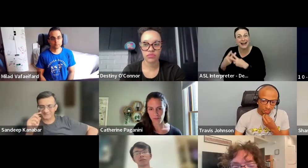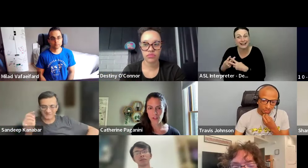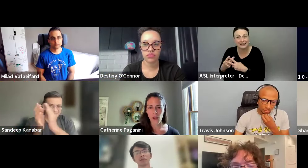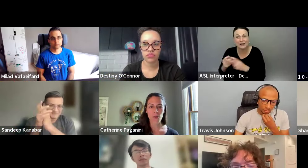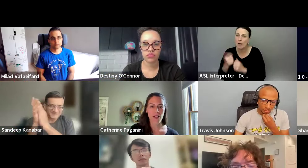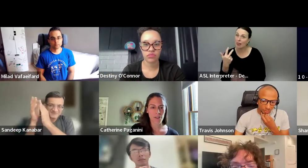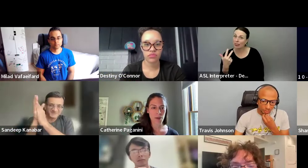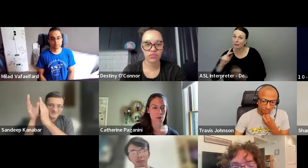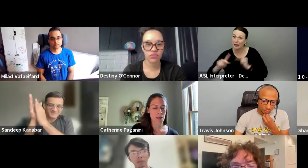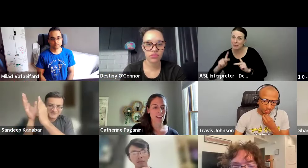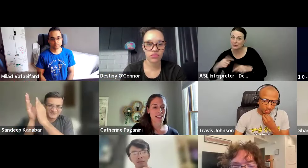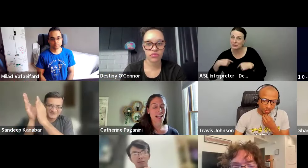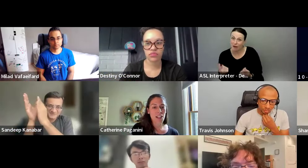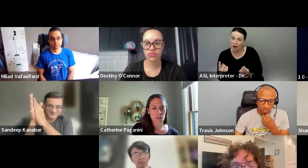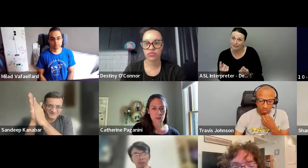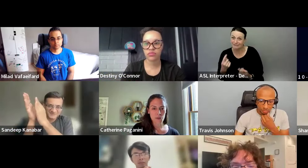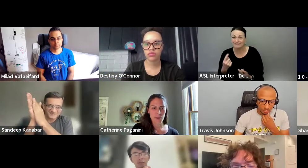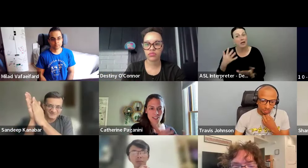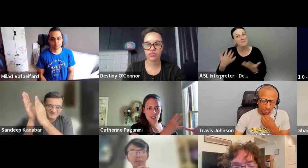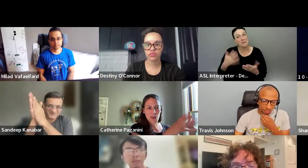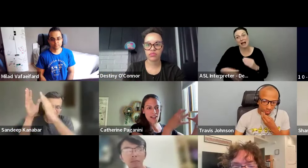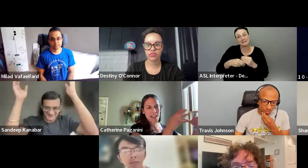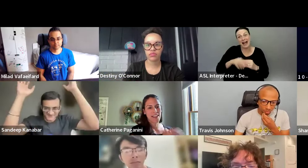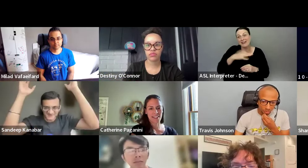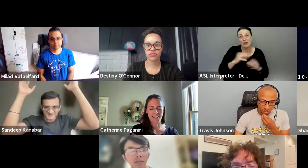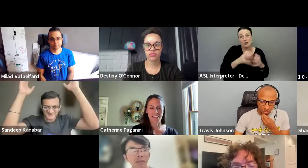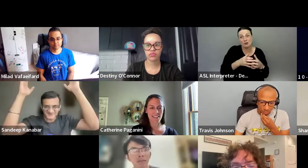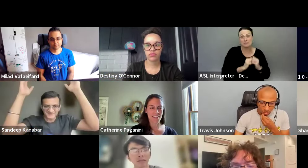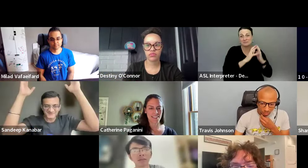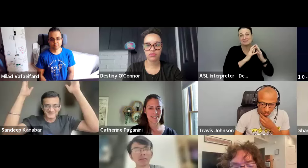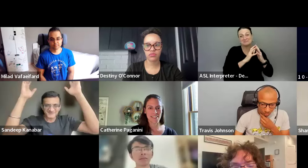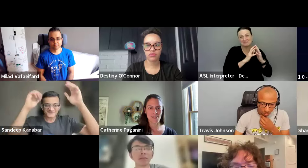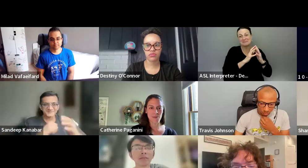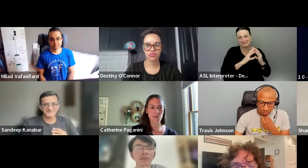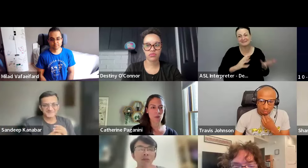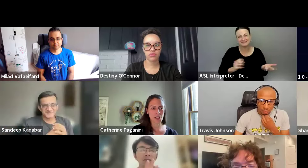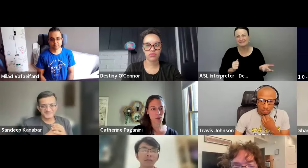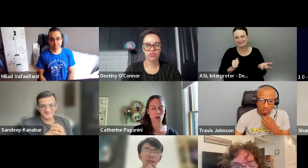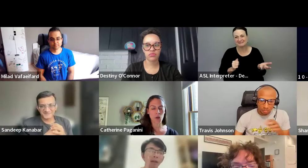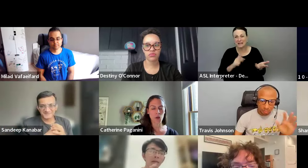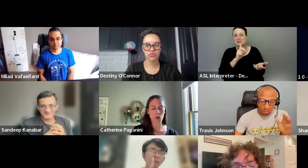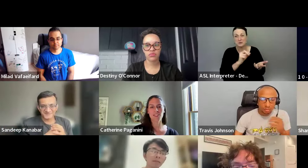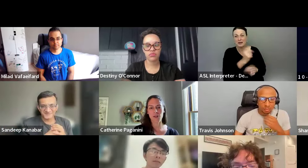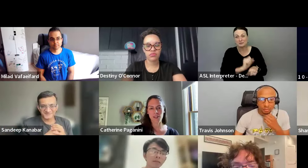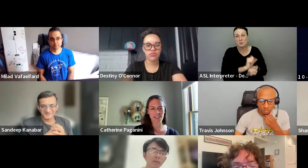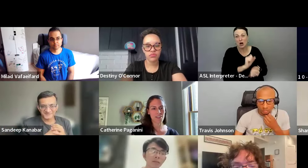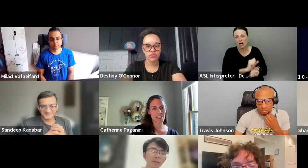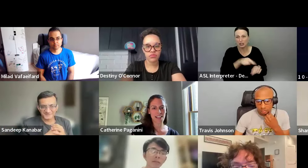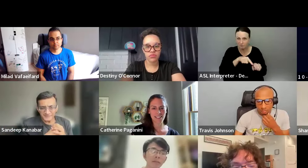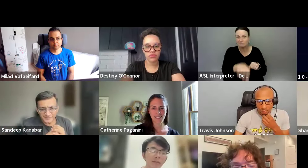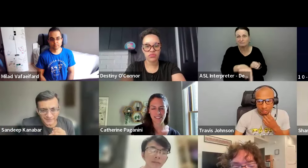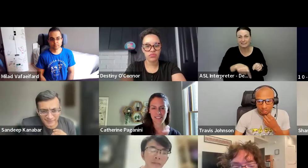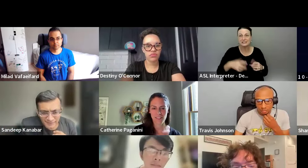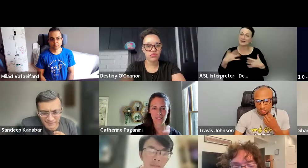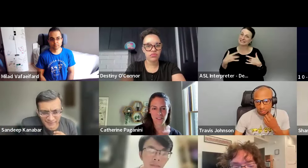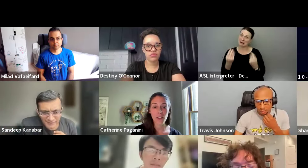three people. So, uh, there may be another group starting and, uh, um, doing some work. So that's